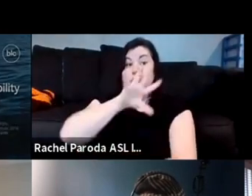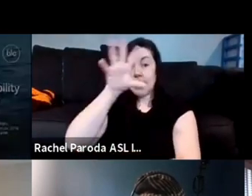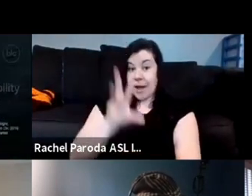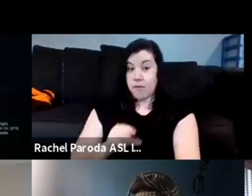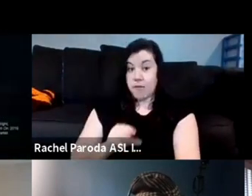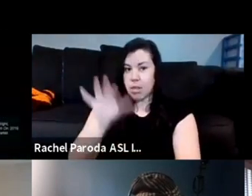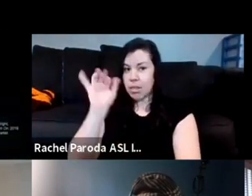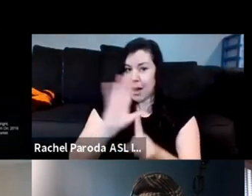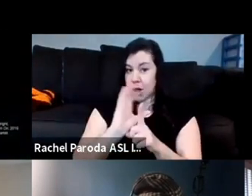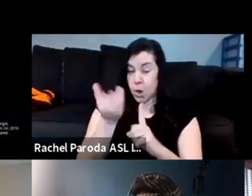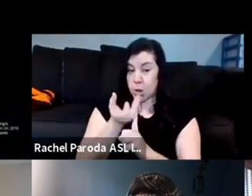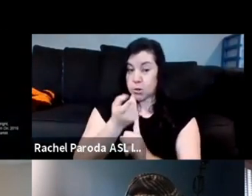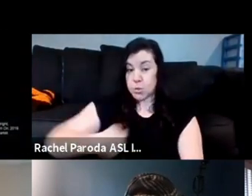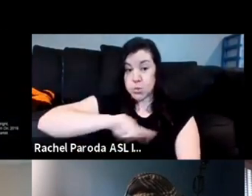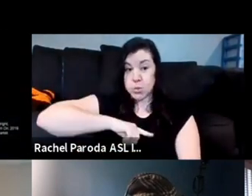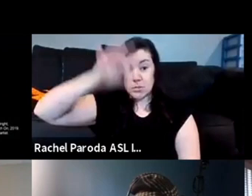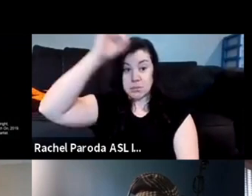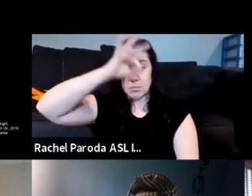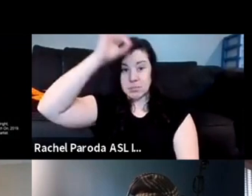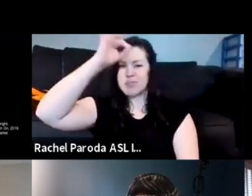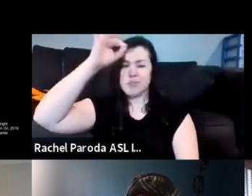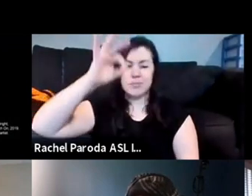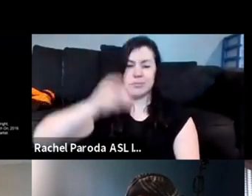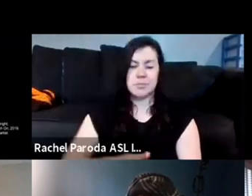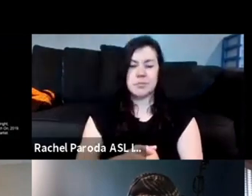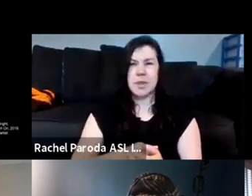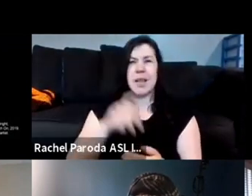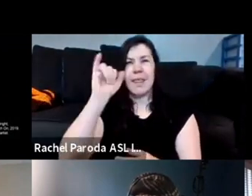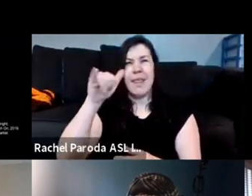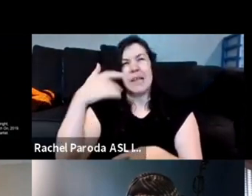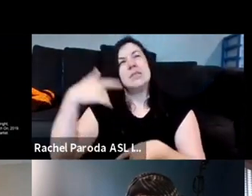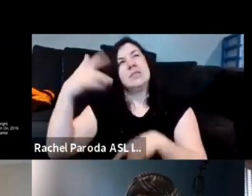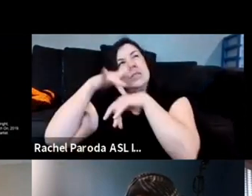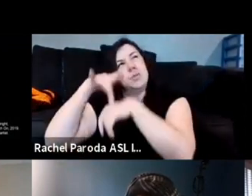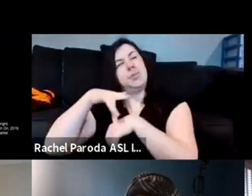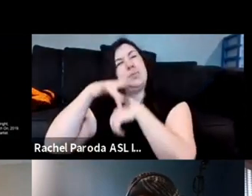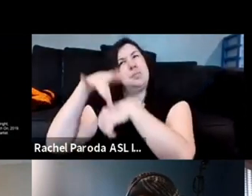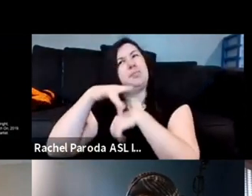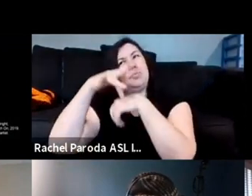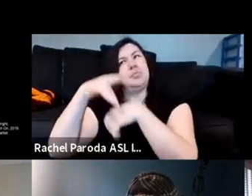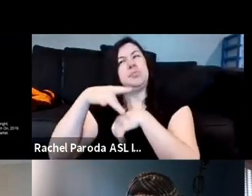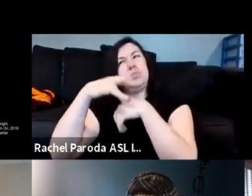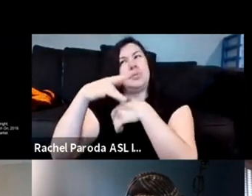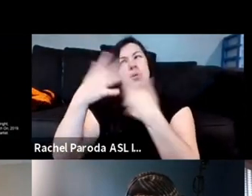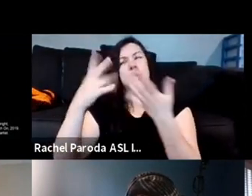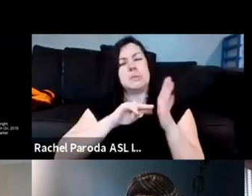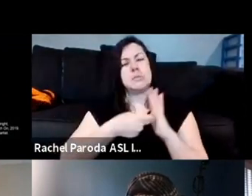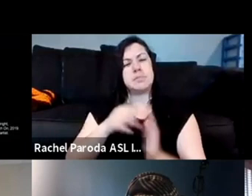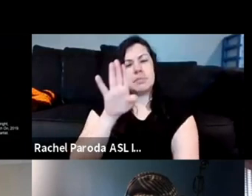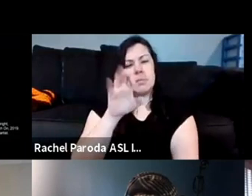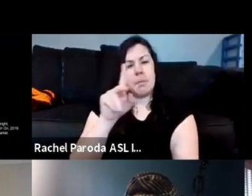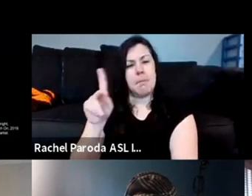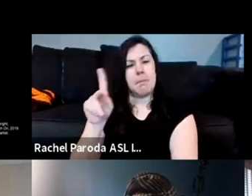culture so i don't know it's just a lot of that's been on my mind about that with black pain trauma